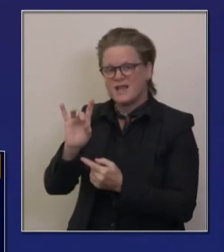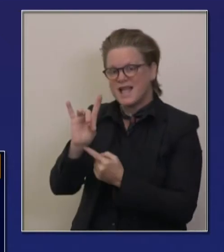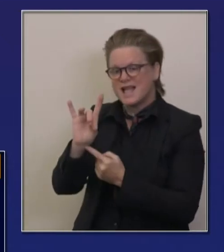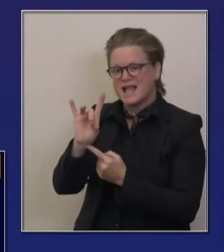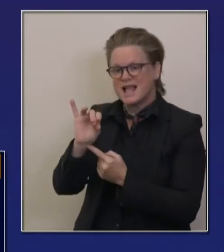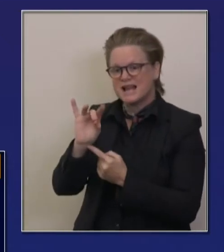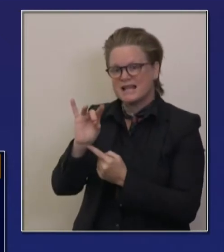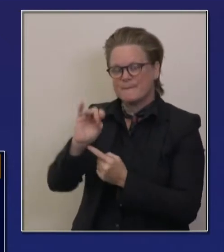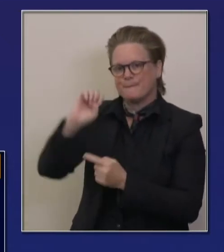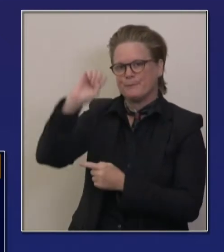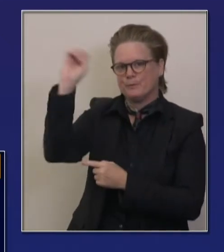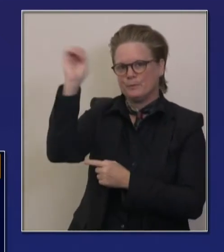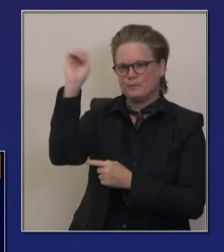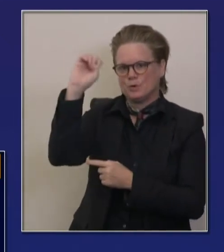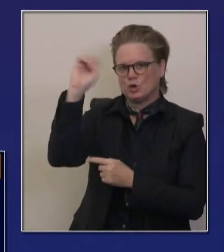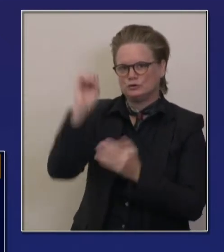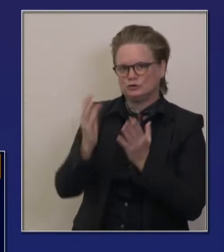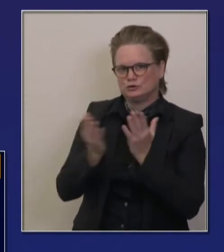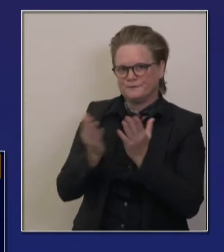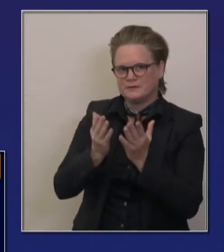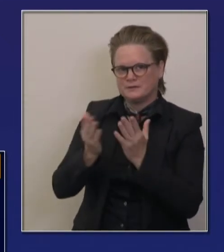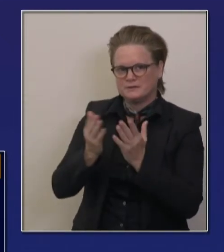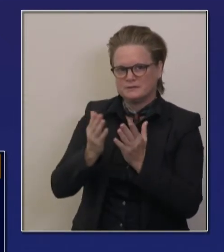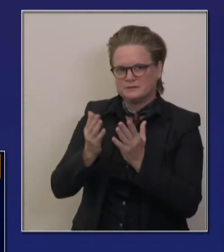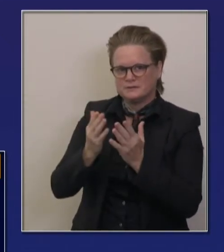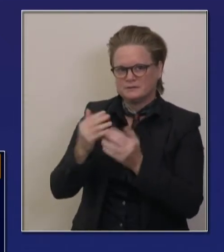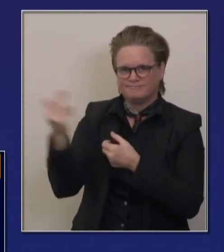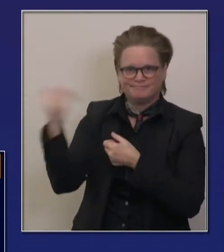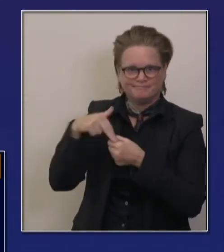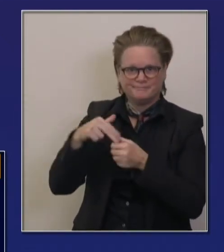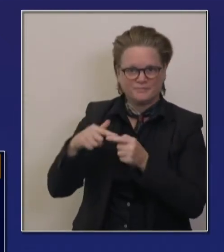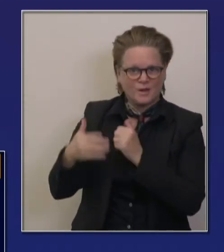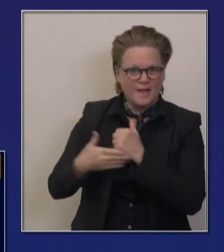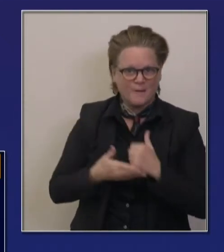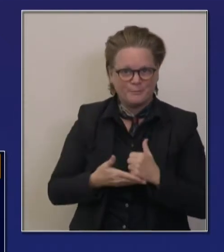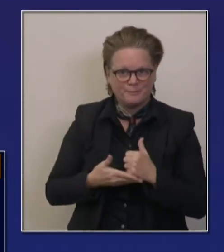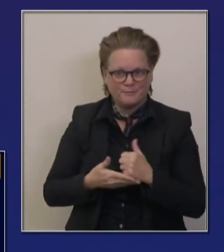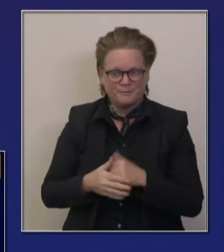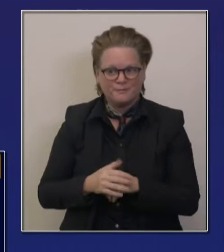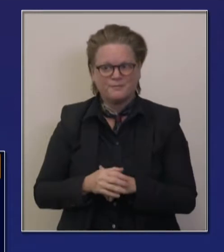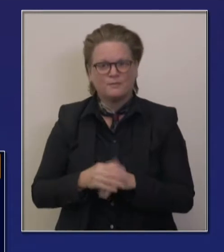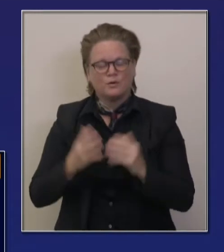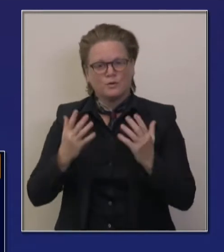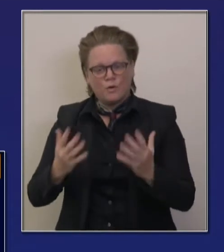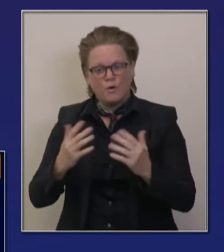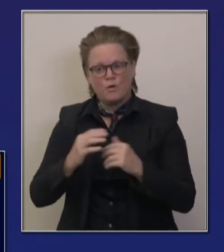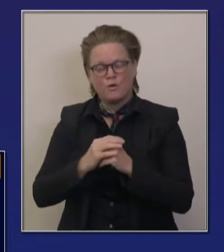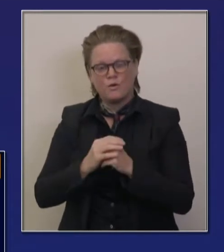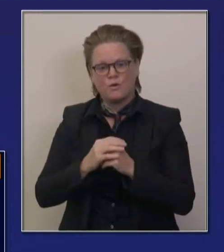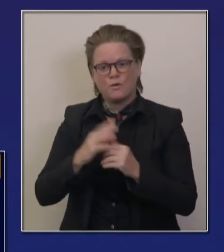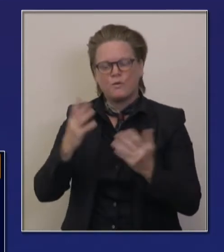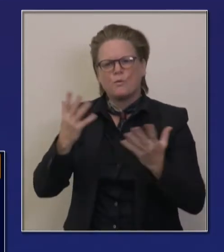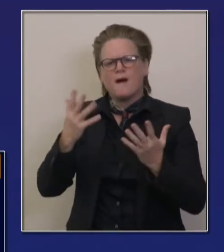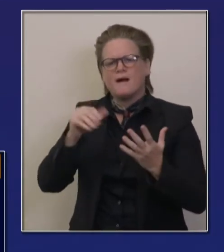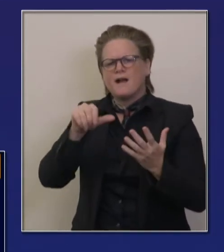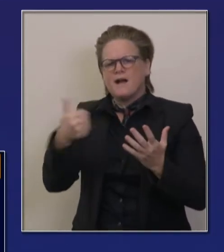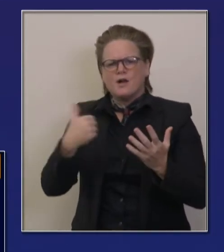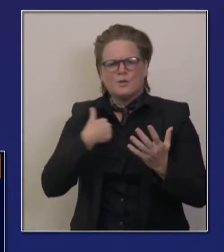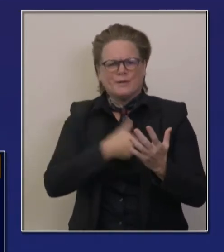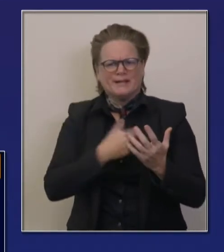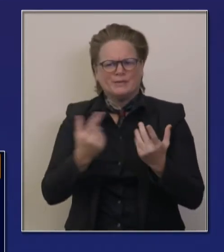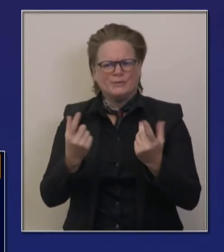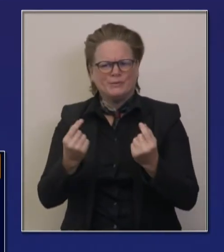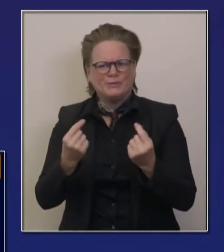our health care delivery system and outside. And again, we'll get to what we're doing outside the health care delivery system in a moment. 80 EMS